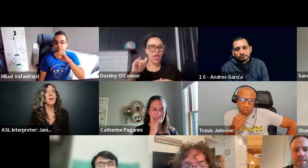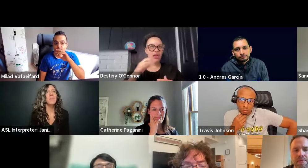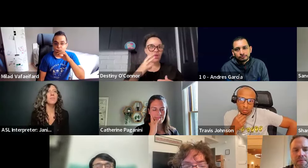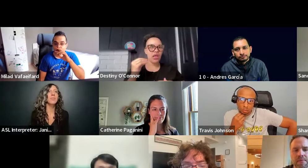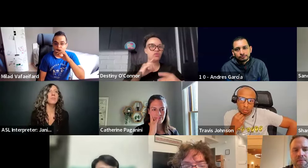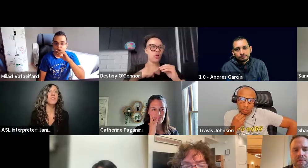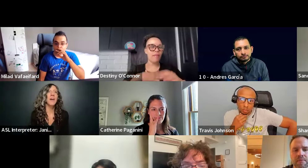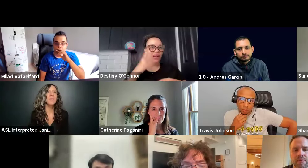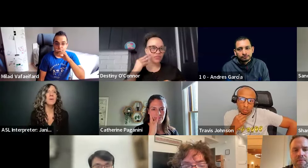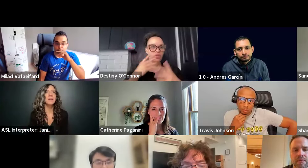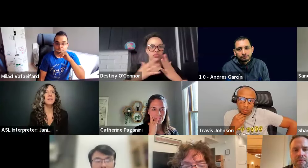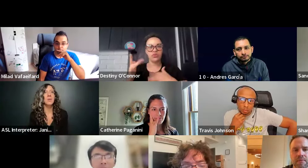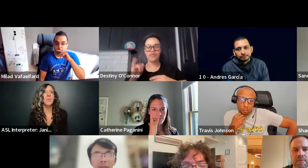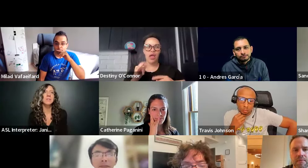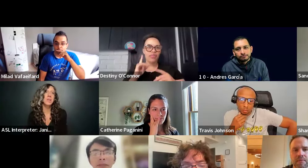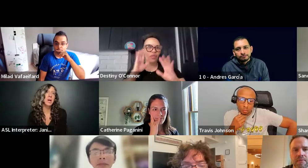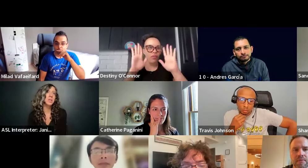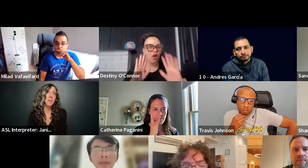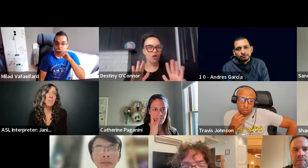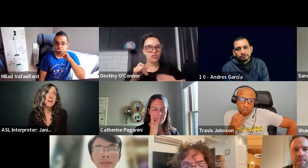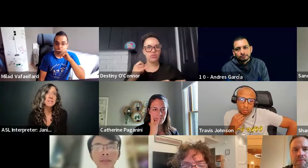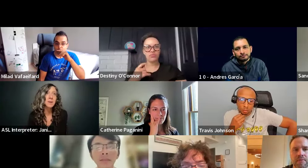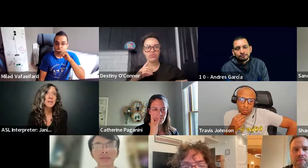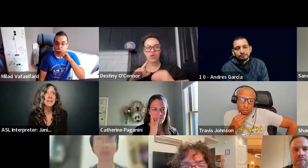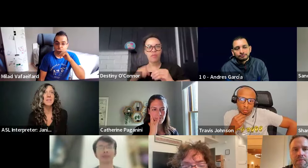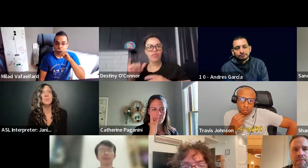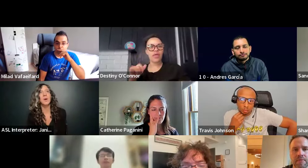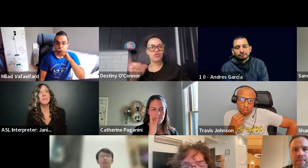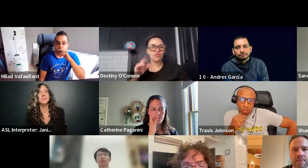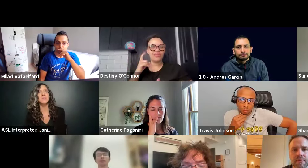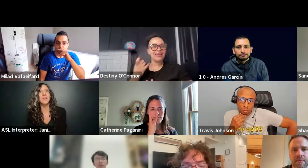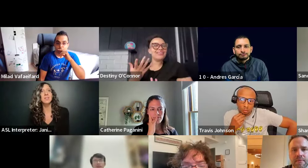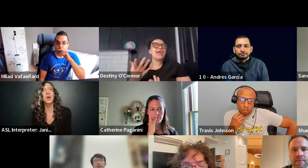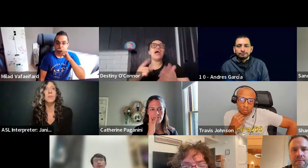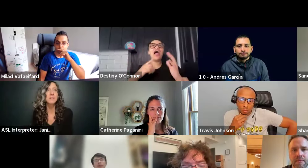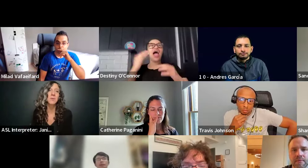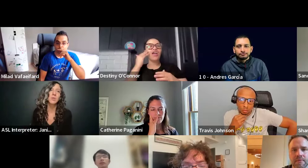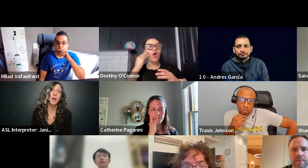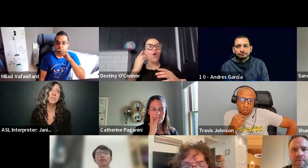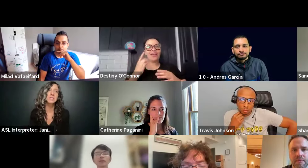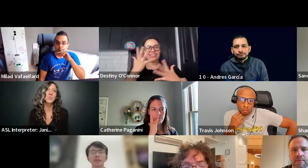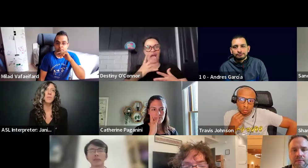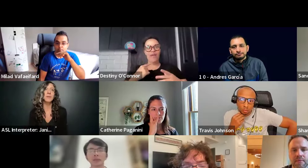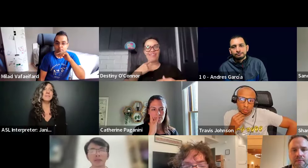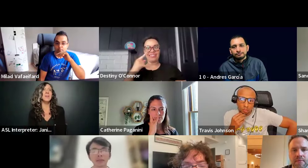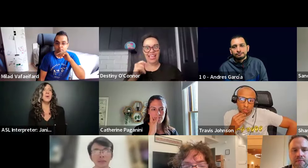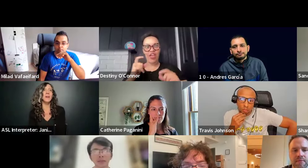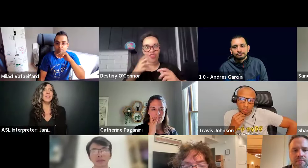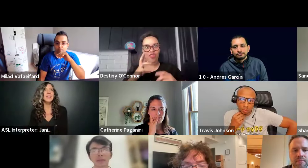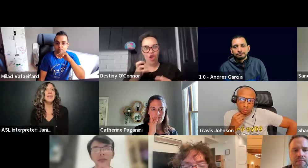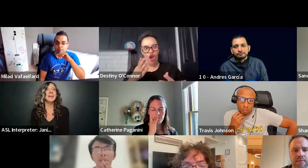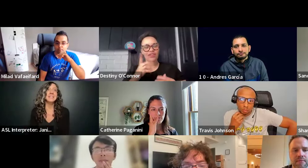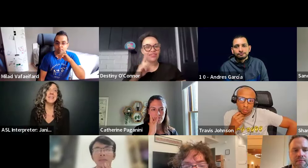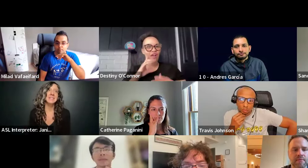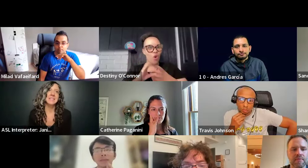All right. Um, for that one, you know, I wanted to talk to talk about my experience and I think it'd be awesome if I could talk about some other projects as well, because I know